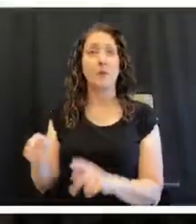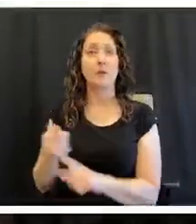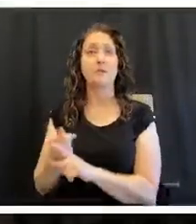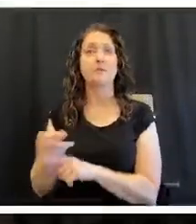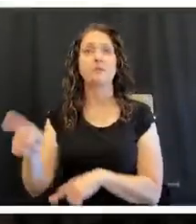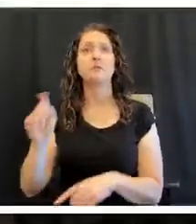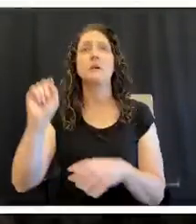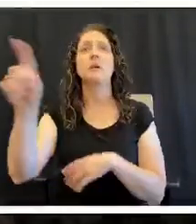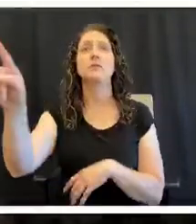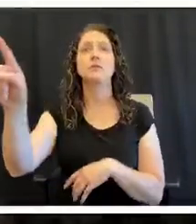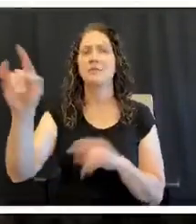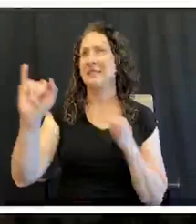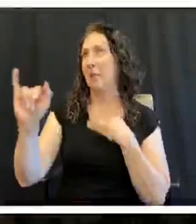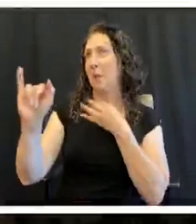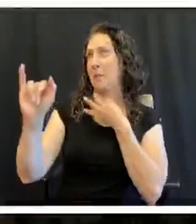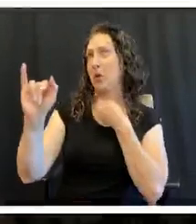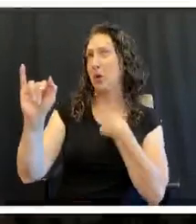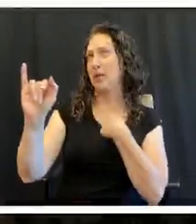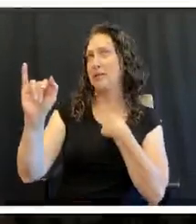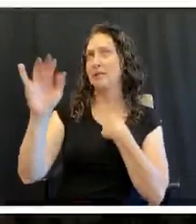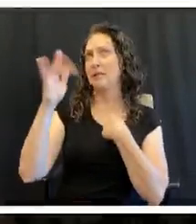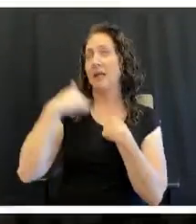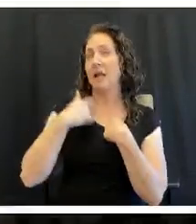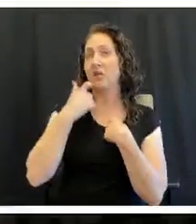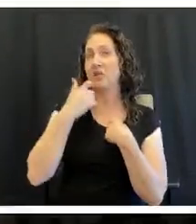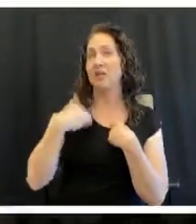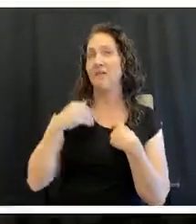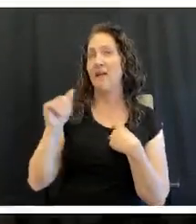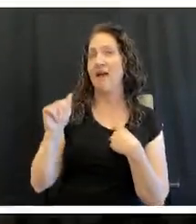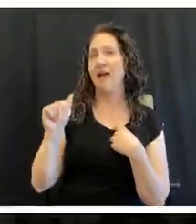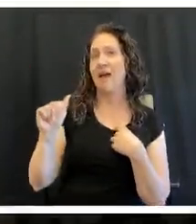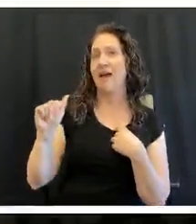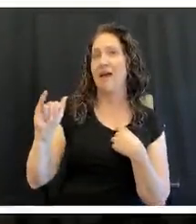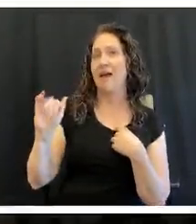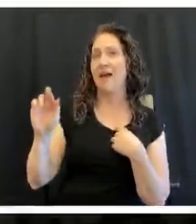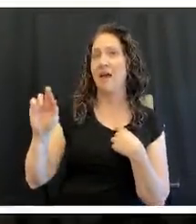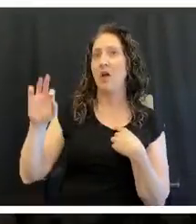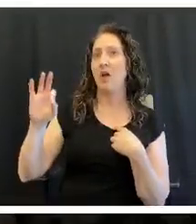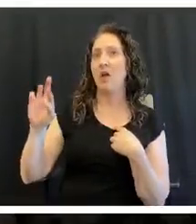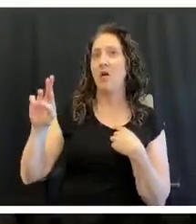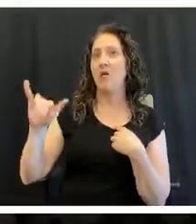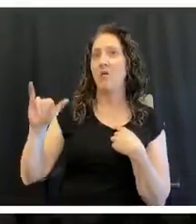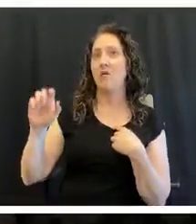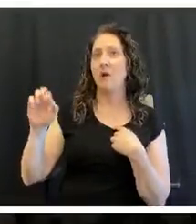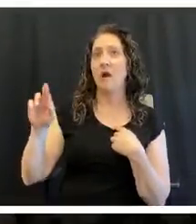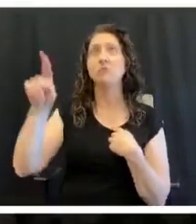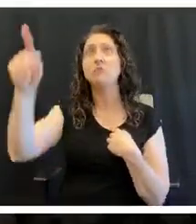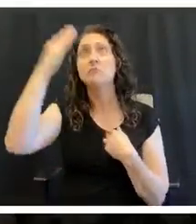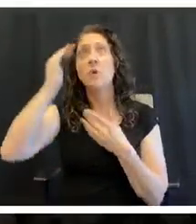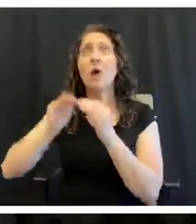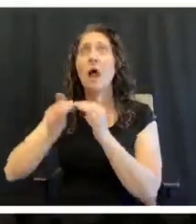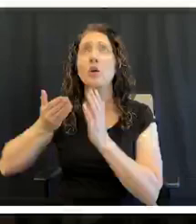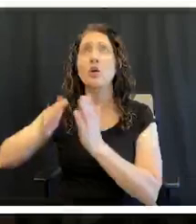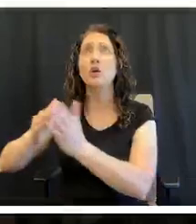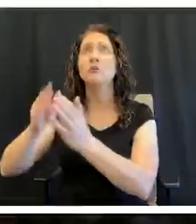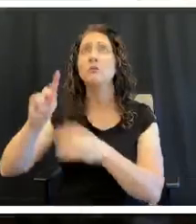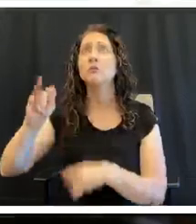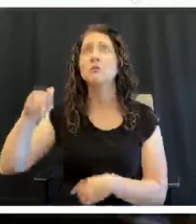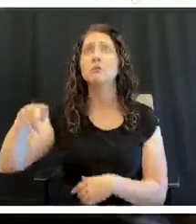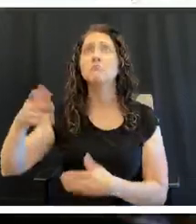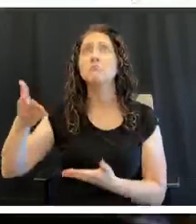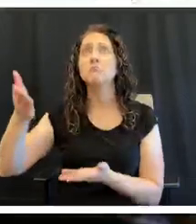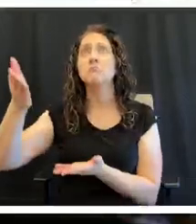asking it, but I'd like to know, too, because I've recently got an air fryer. Any tips? you use an air fryer? Any tips for using an air fryer?